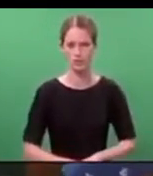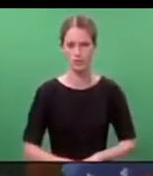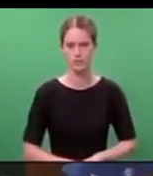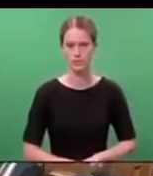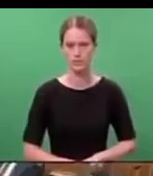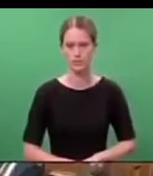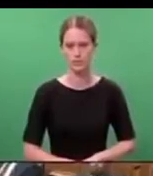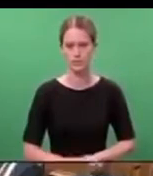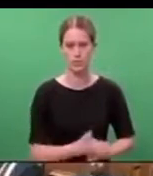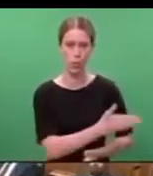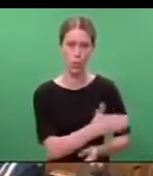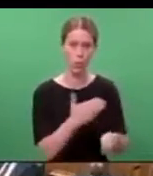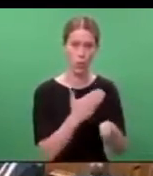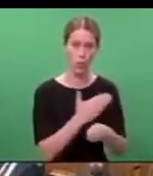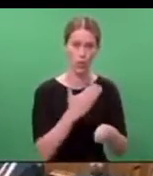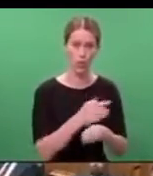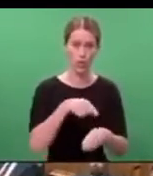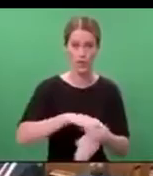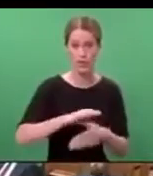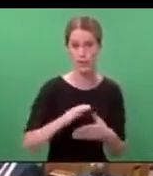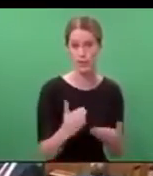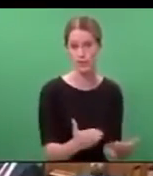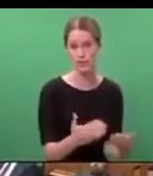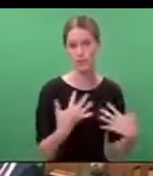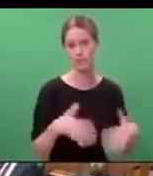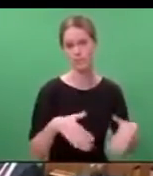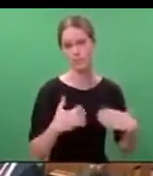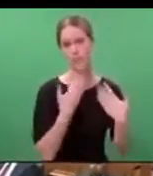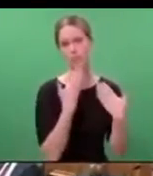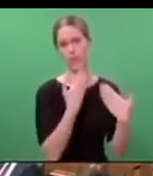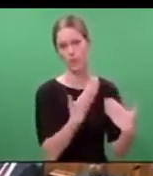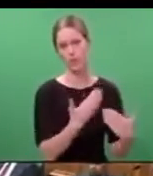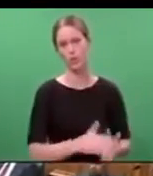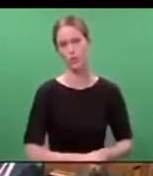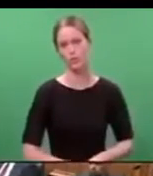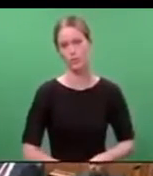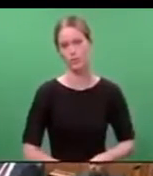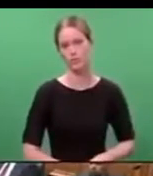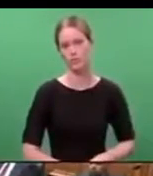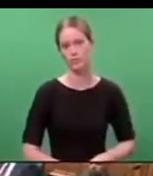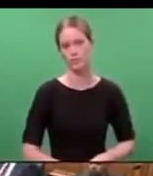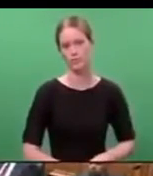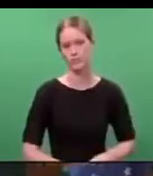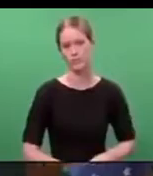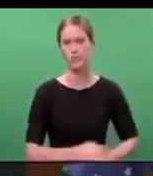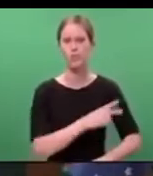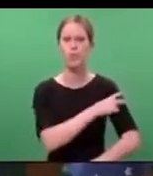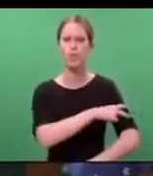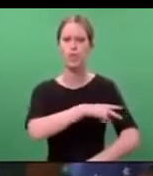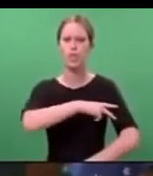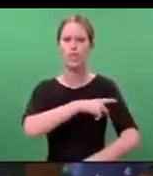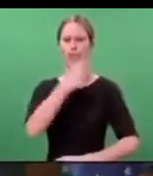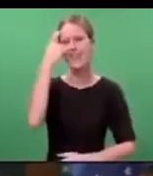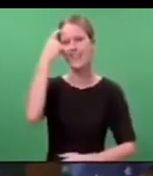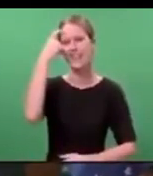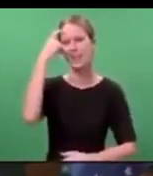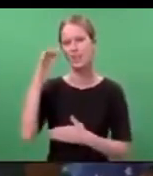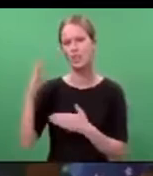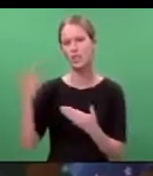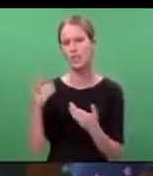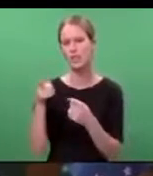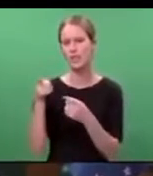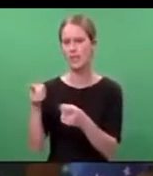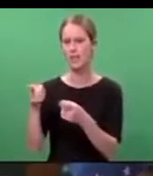To all those working within this service, we say thank you. Our security and intelligence services are